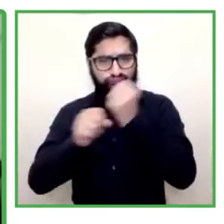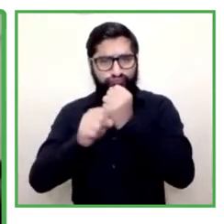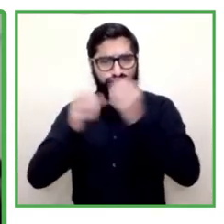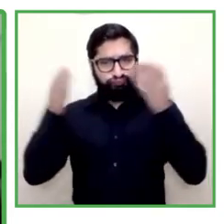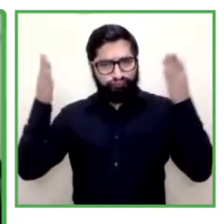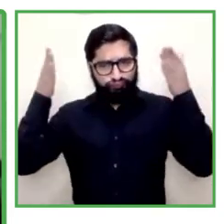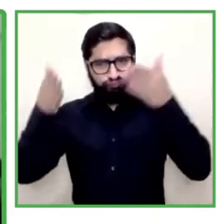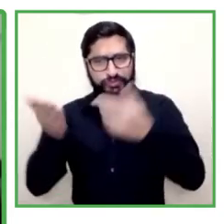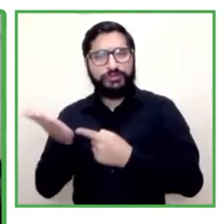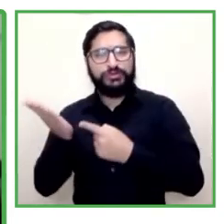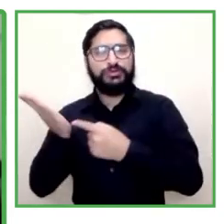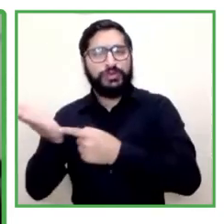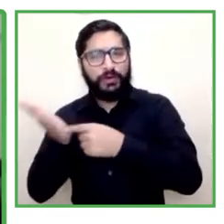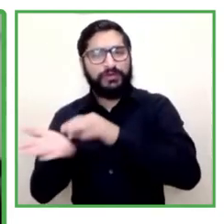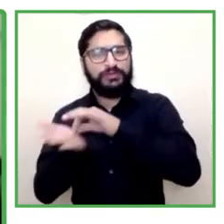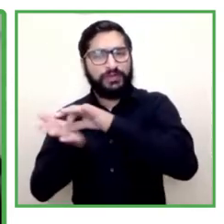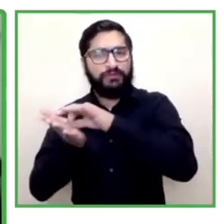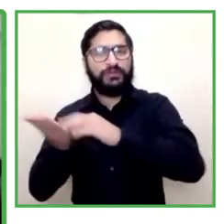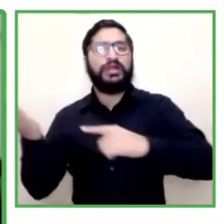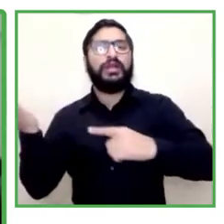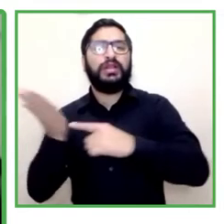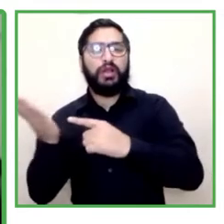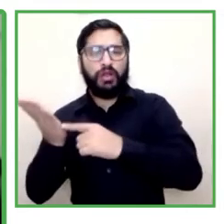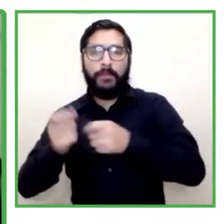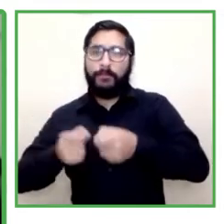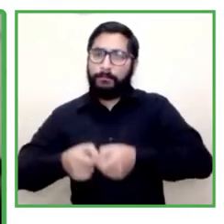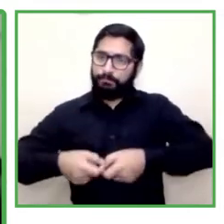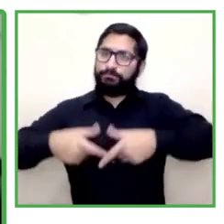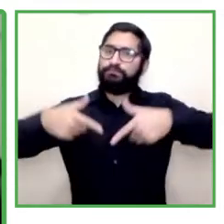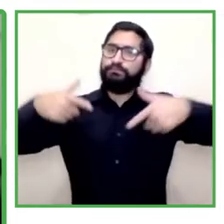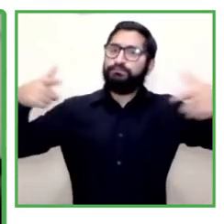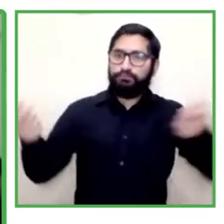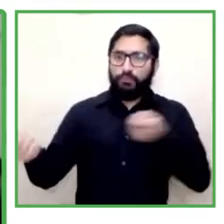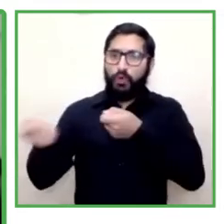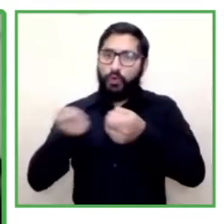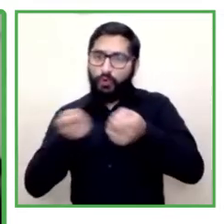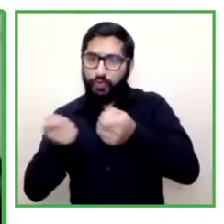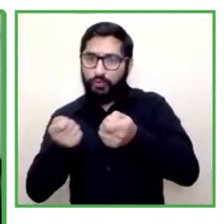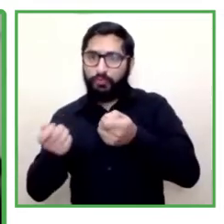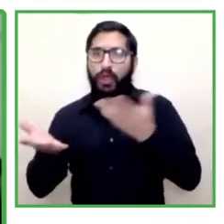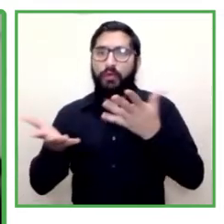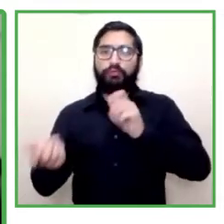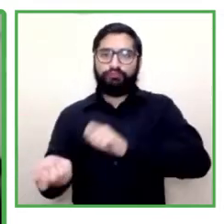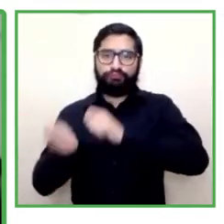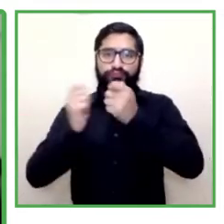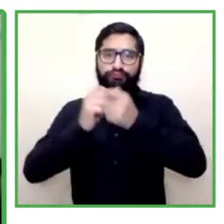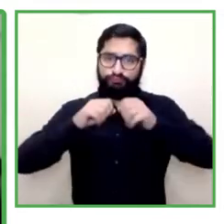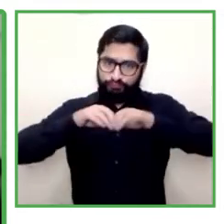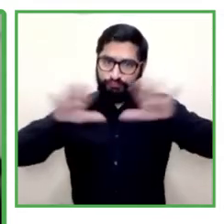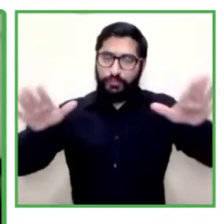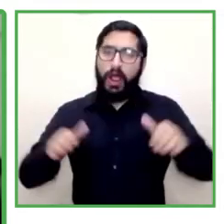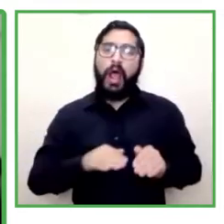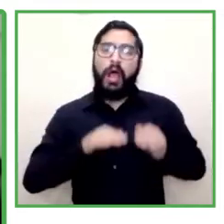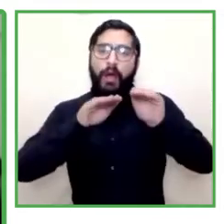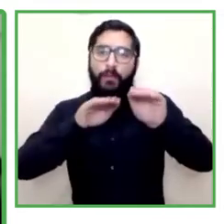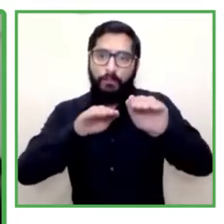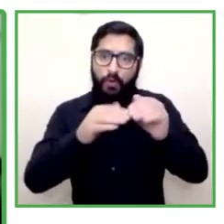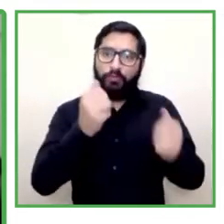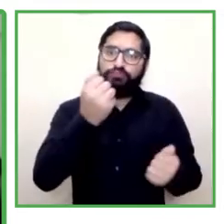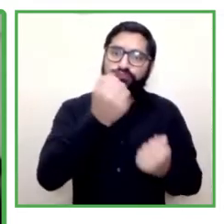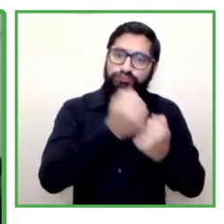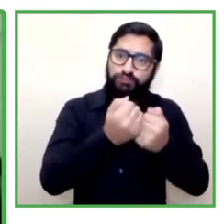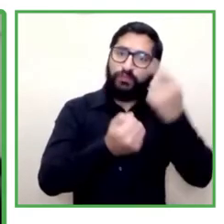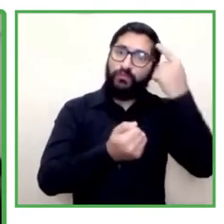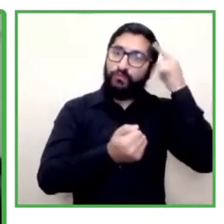to increase awareness in the public context and in the business context so that people with disabilities